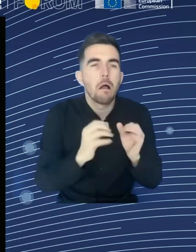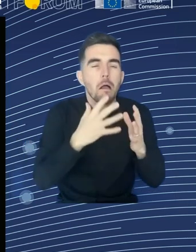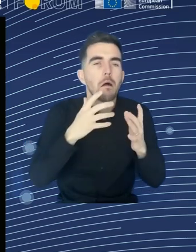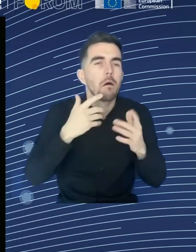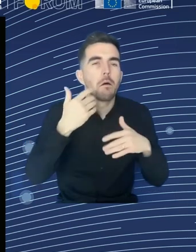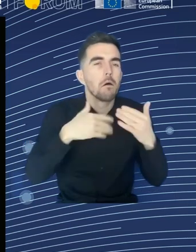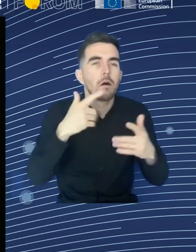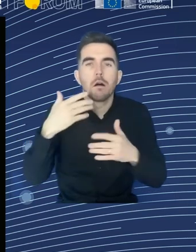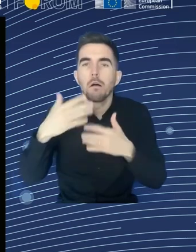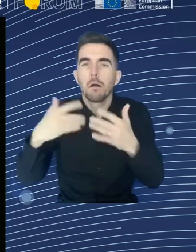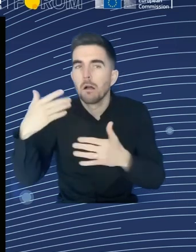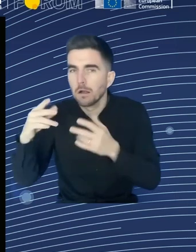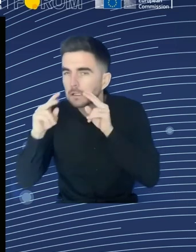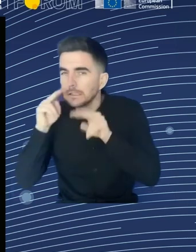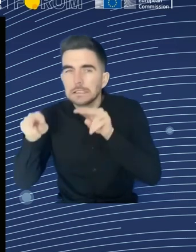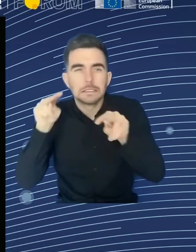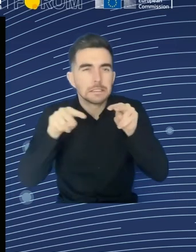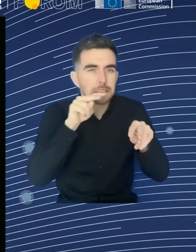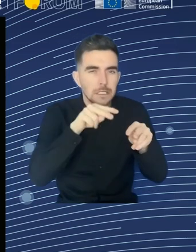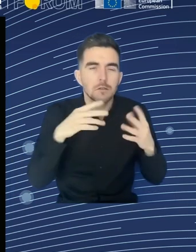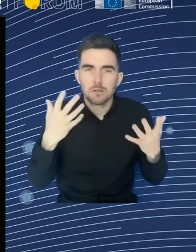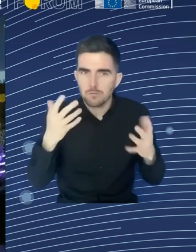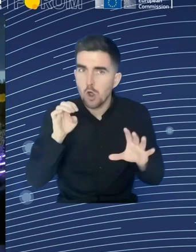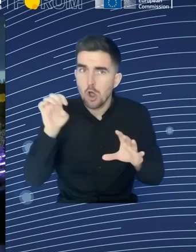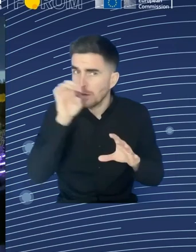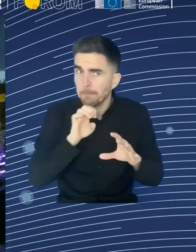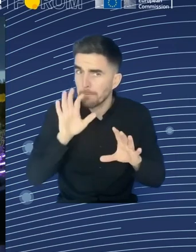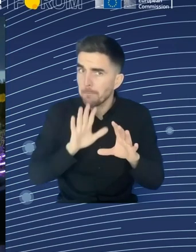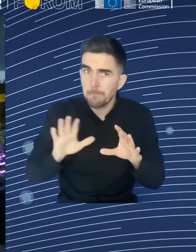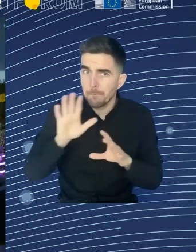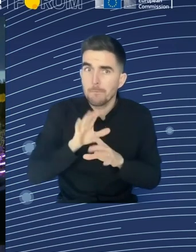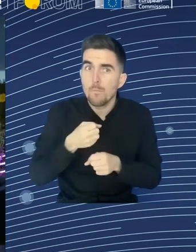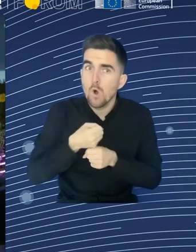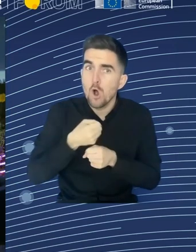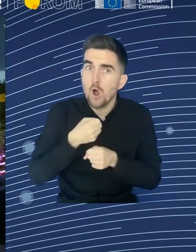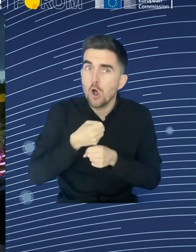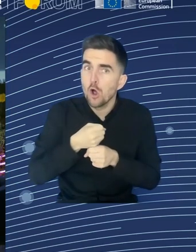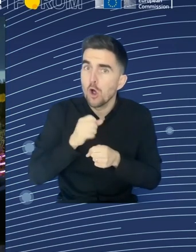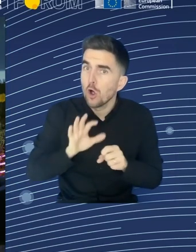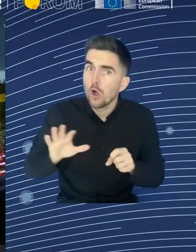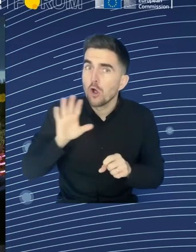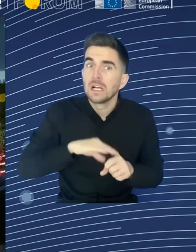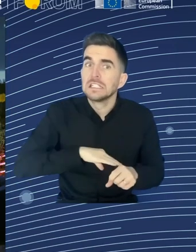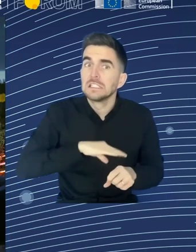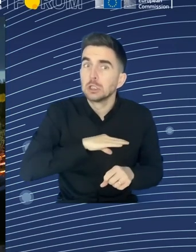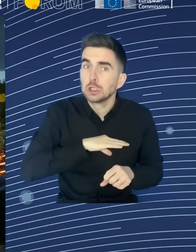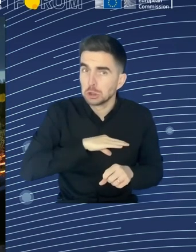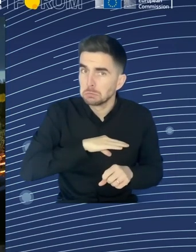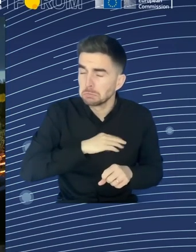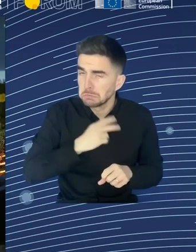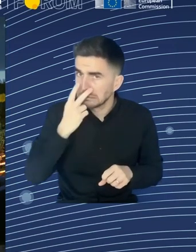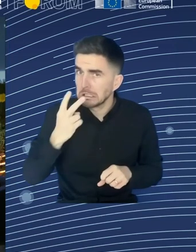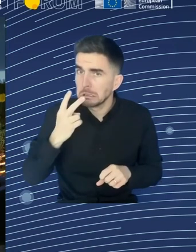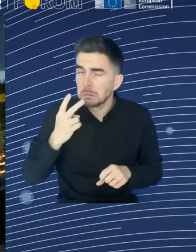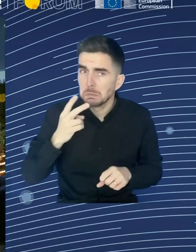until 2050, the EU working age population is expected to fall by 1 million people. The overall fertility rate